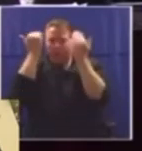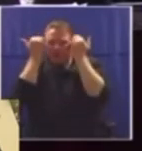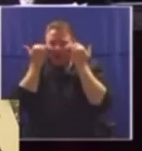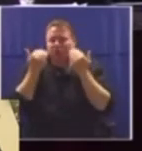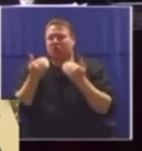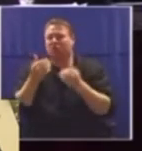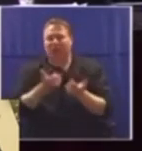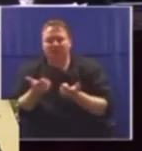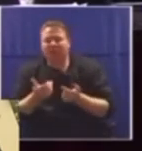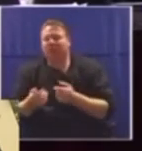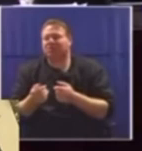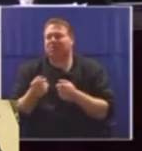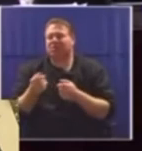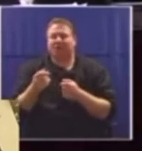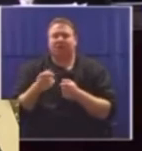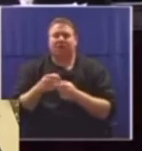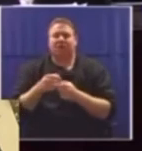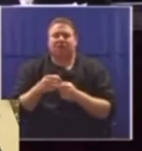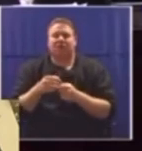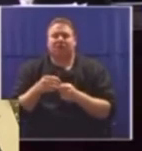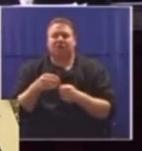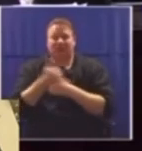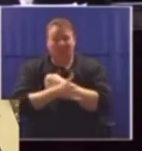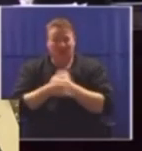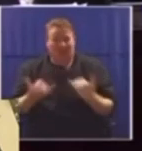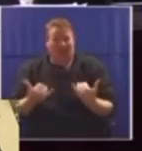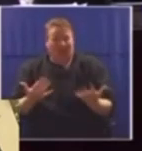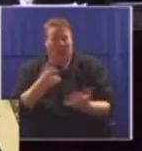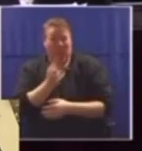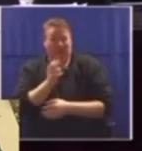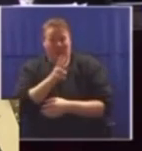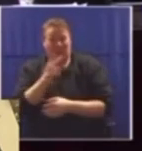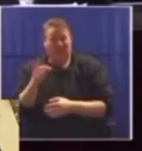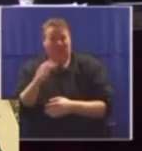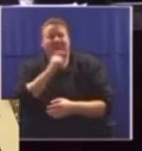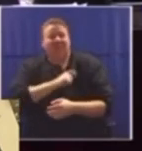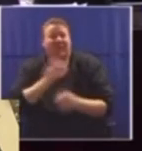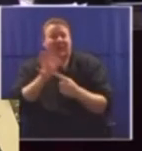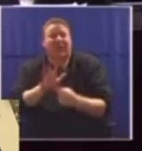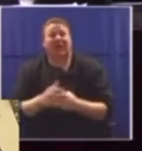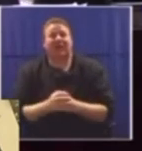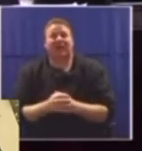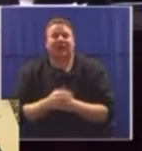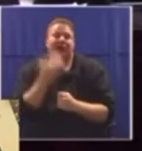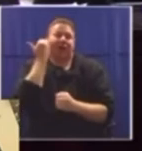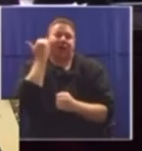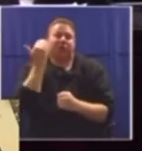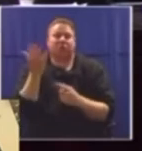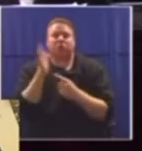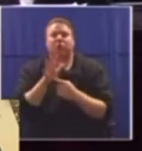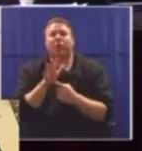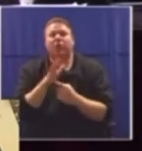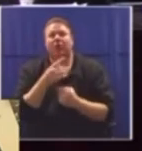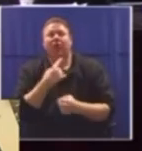by Black senior magistrates in this country in 2023. And that is a fact the state, it seems, is mainly paying